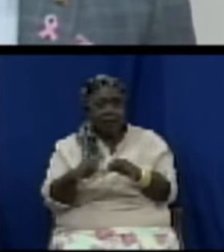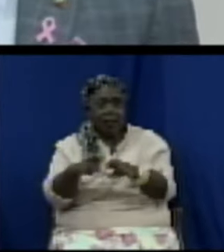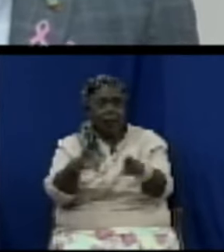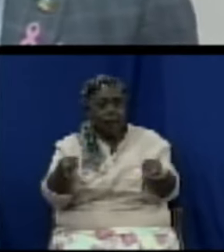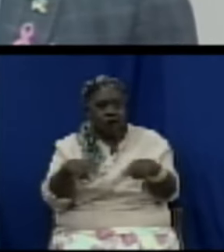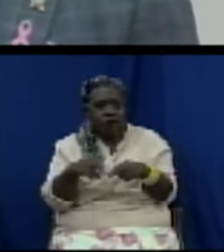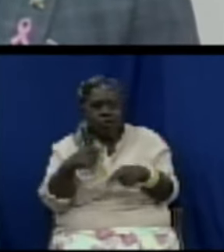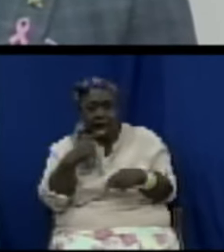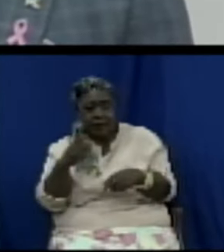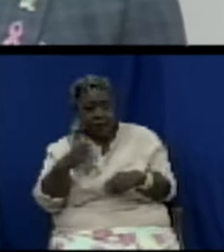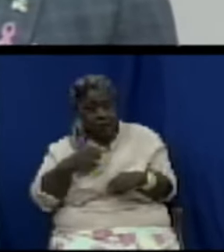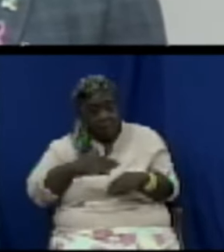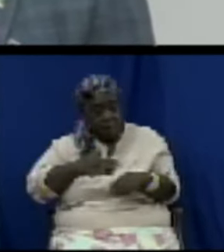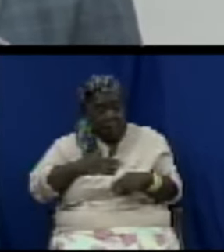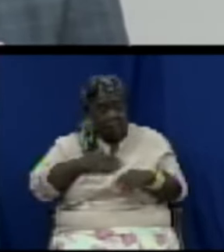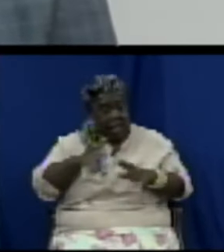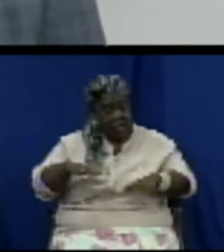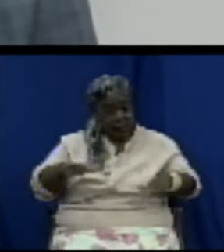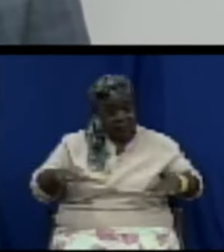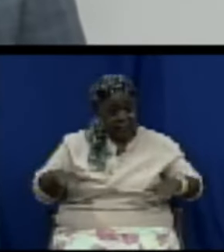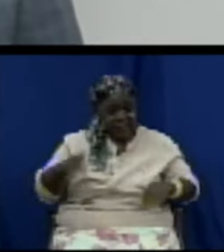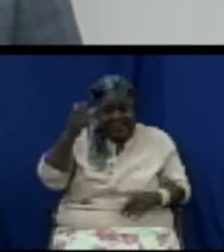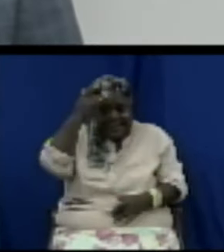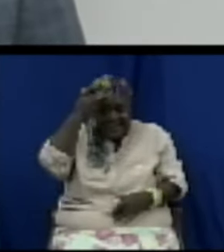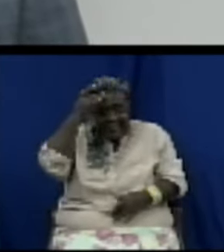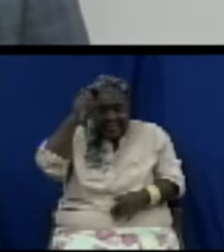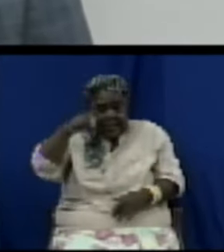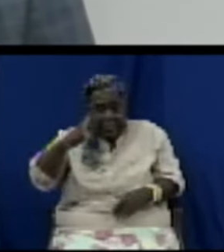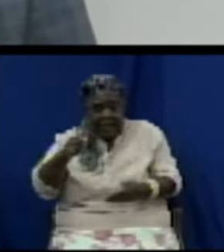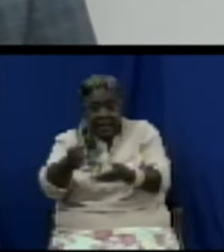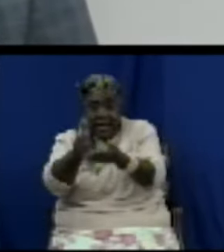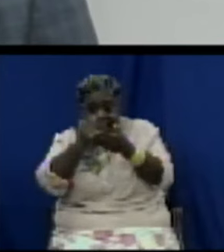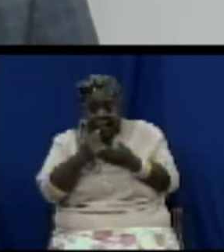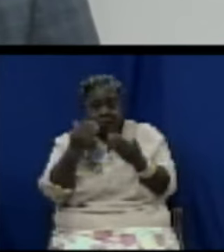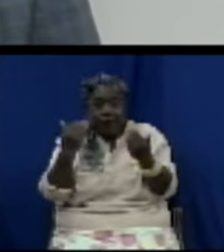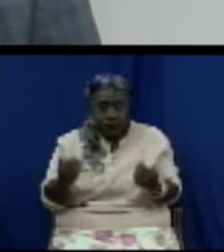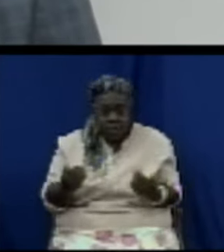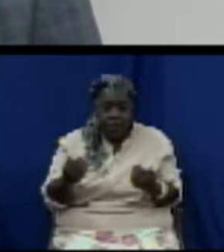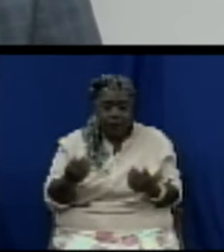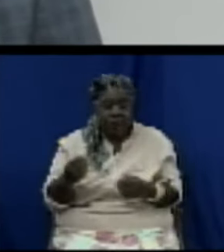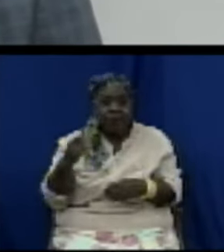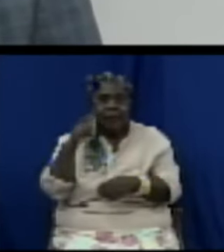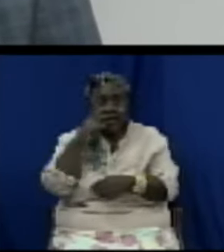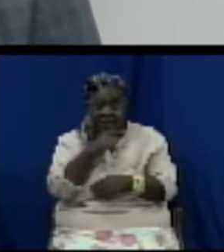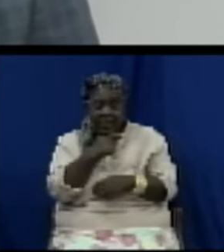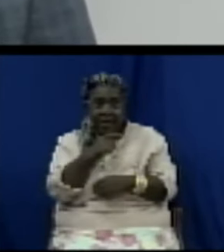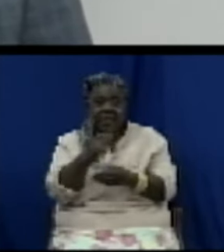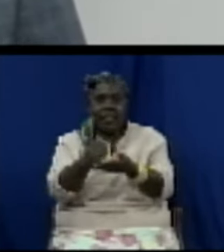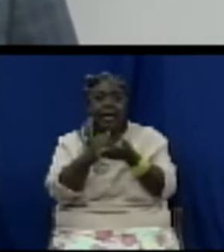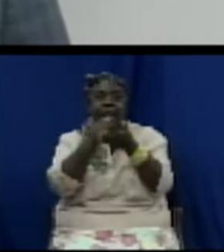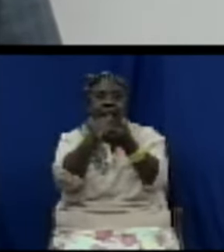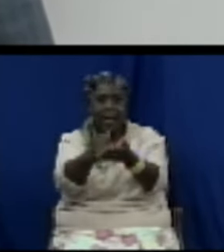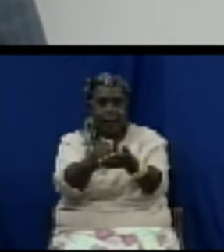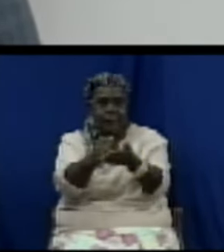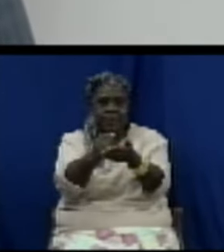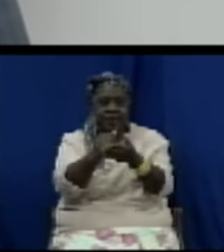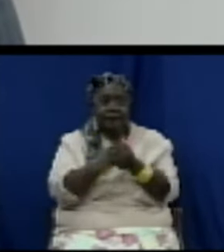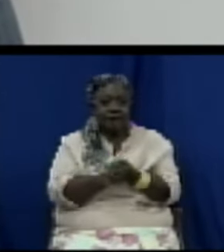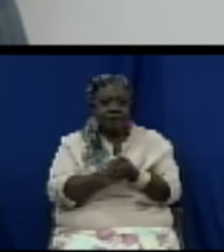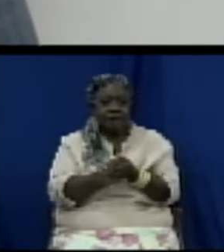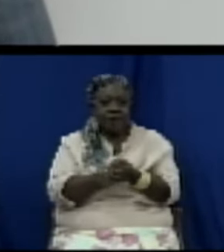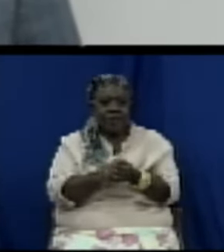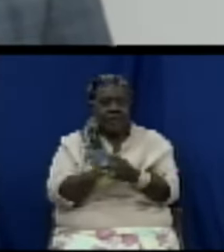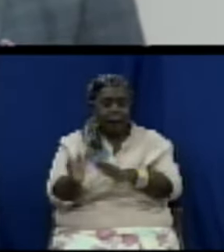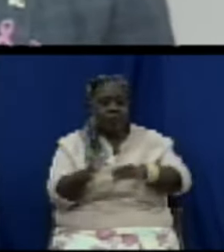overseas. And they have received the help and children are alive as a result of that. Madam Speaker, from the Ministry of National